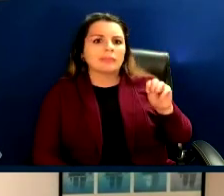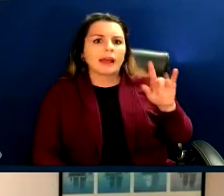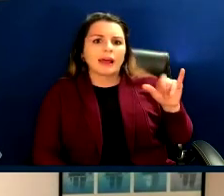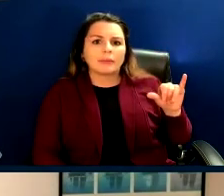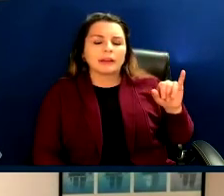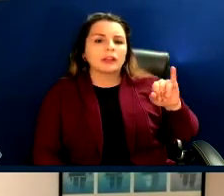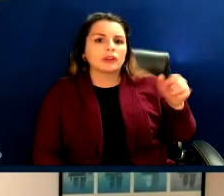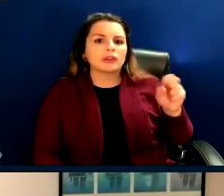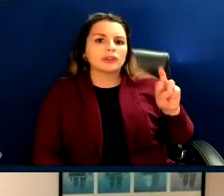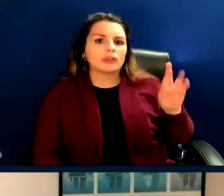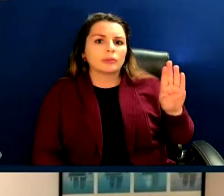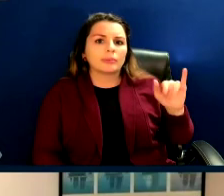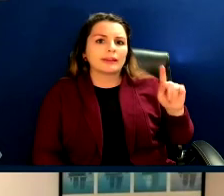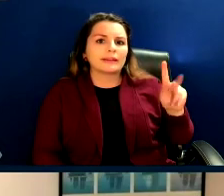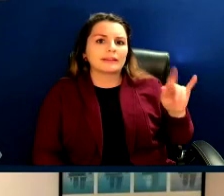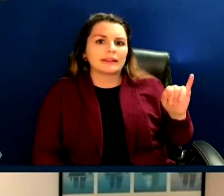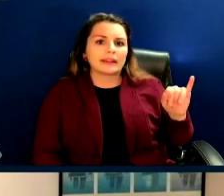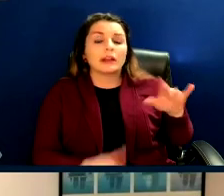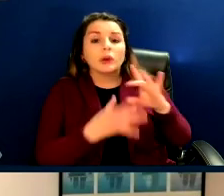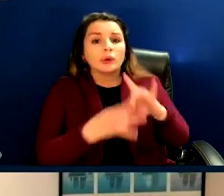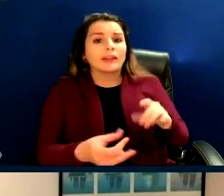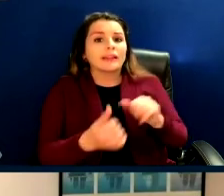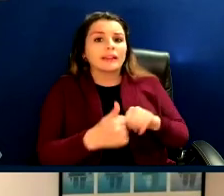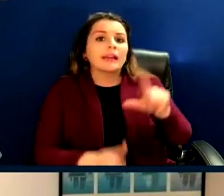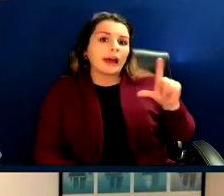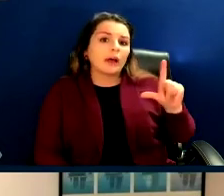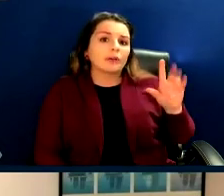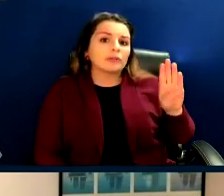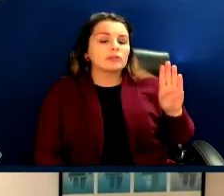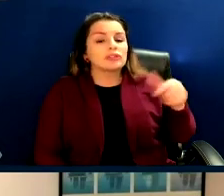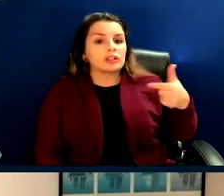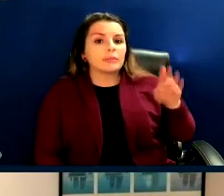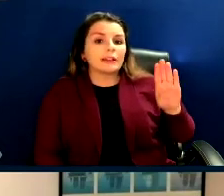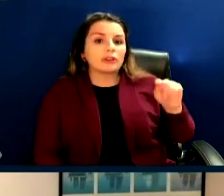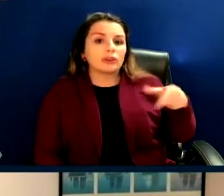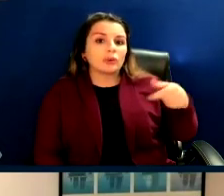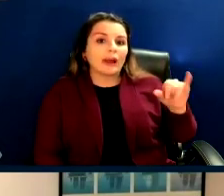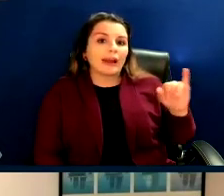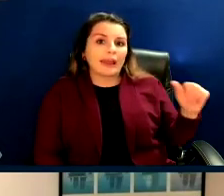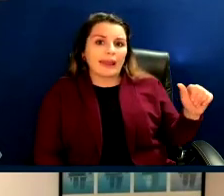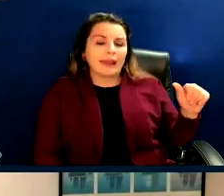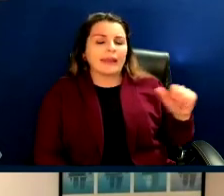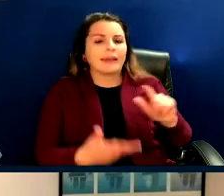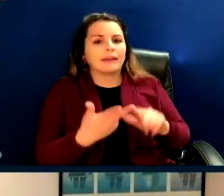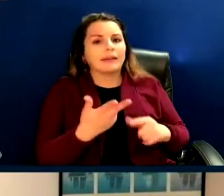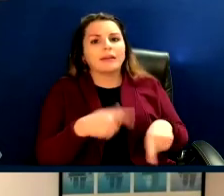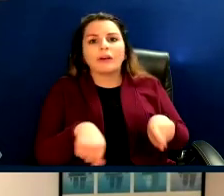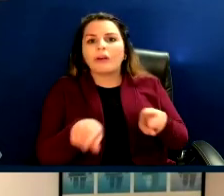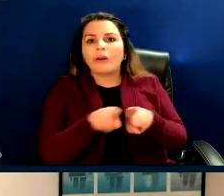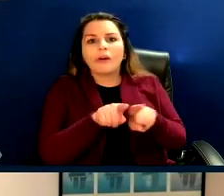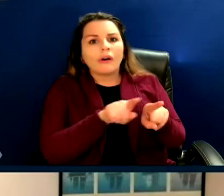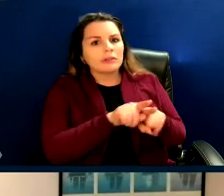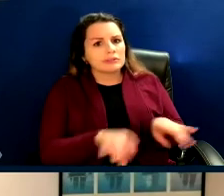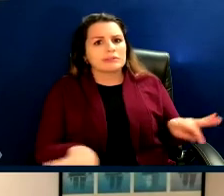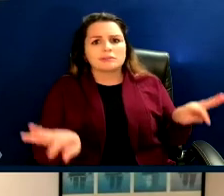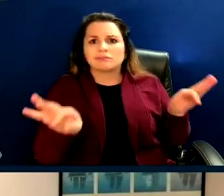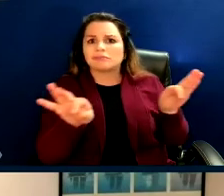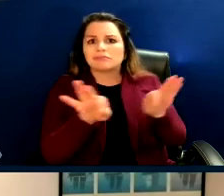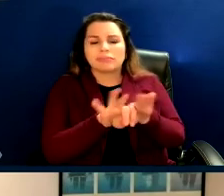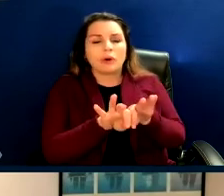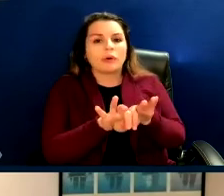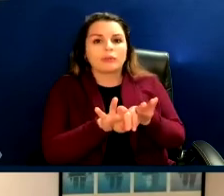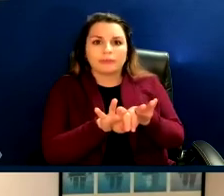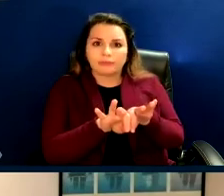about LGBTQIA plus concerns. And of course, my gosh, no place could that be more crucial